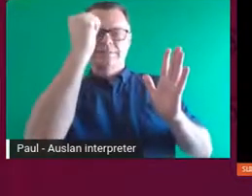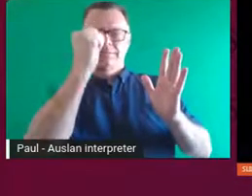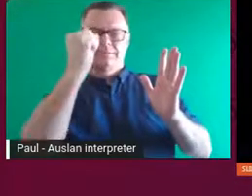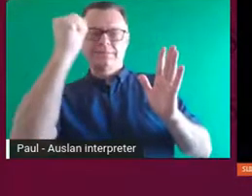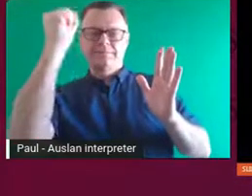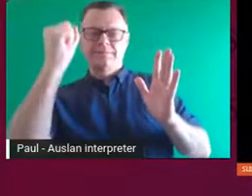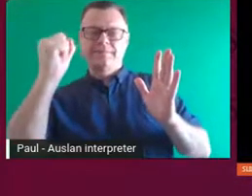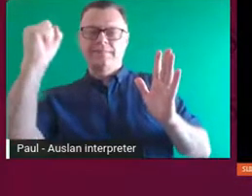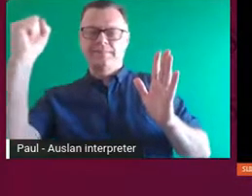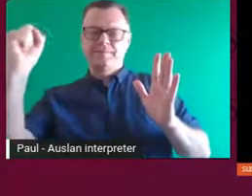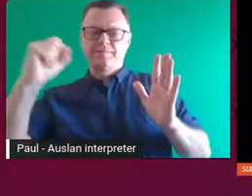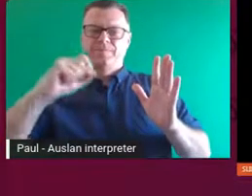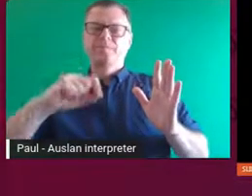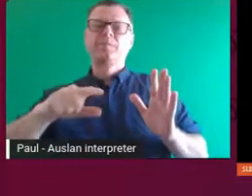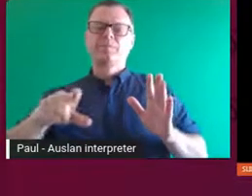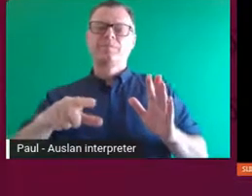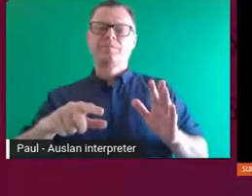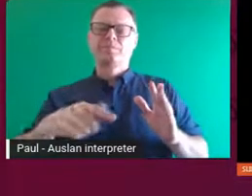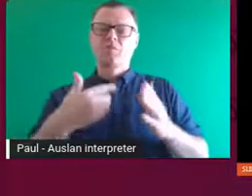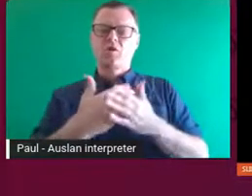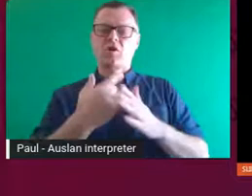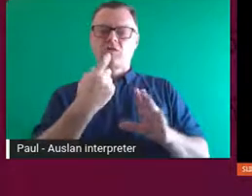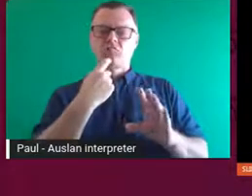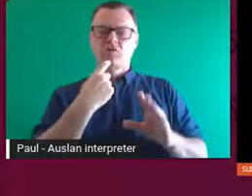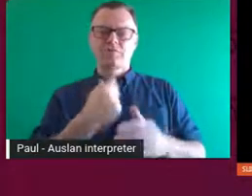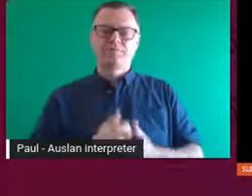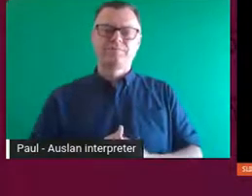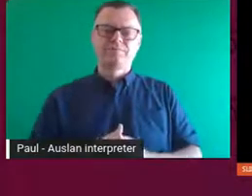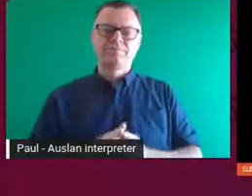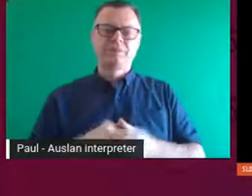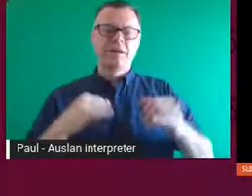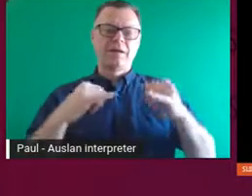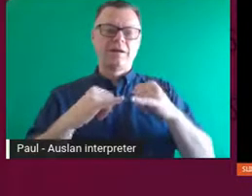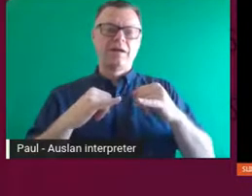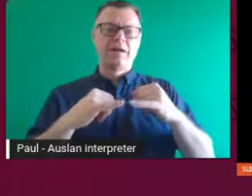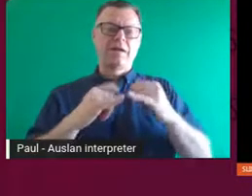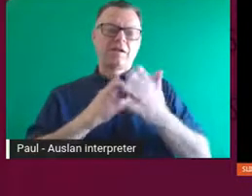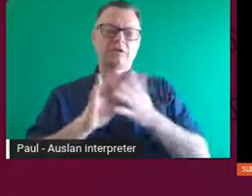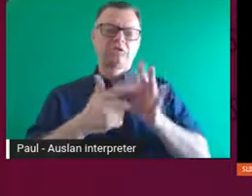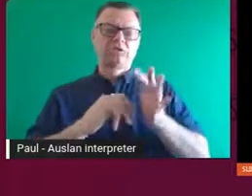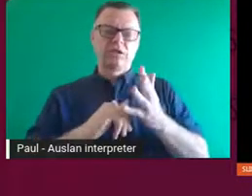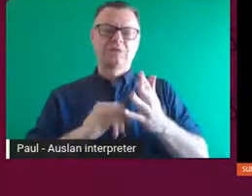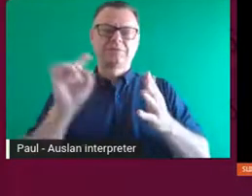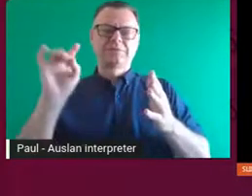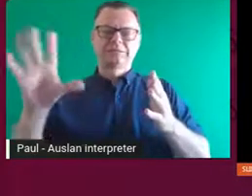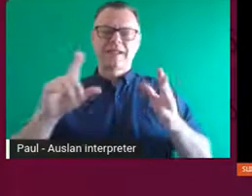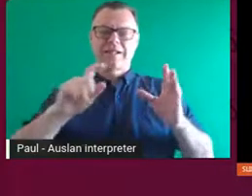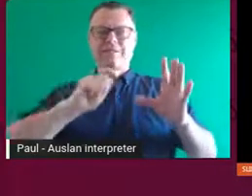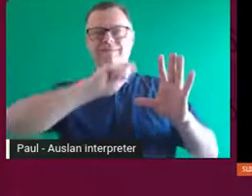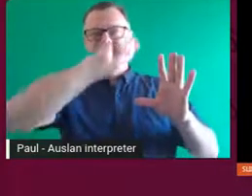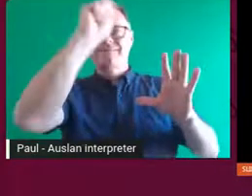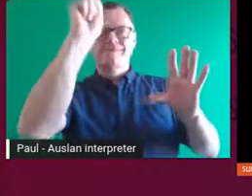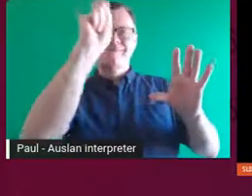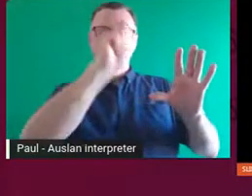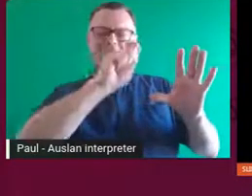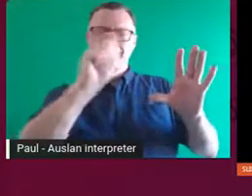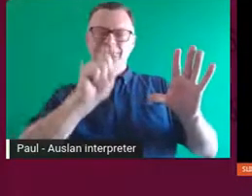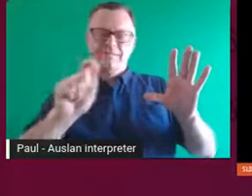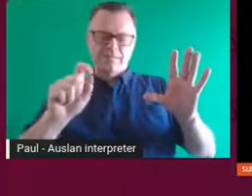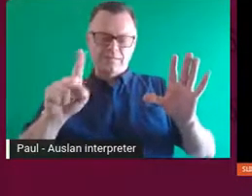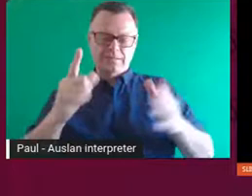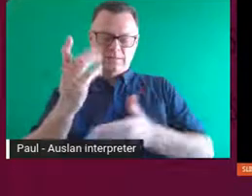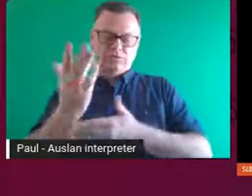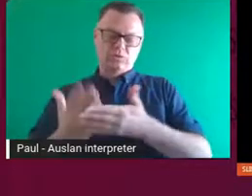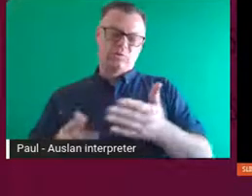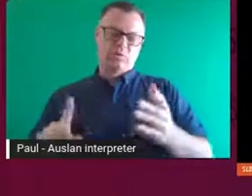So, you know, and Charles drew all of the imagery and told the story. So the story of this piece,